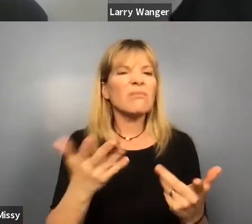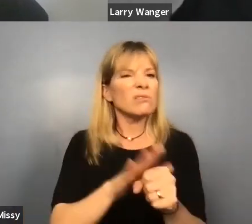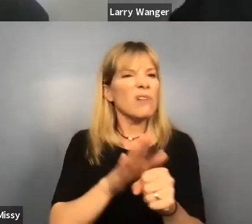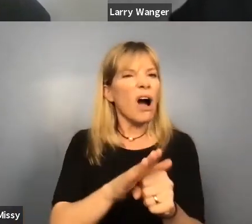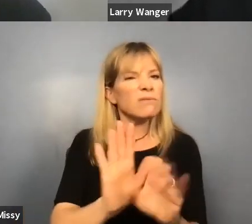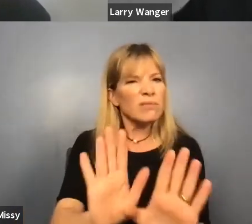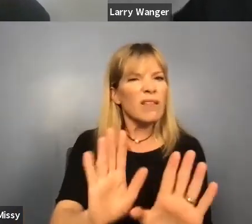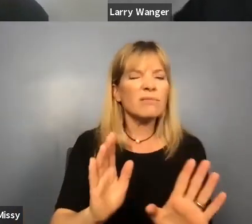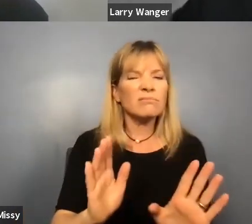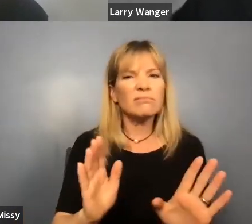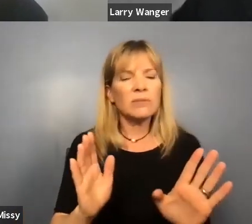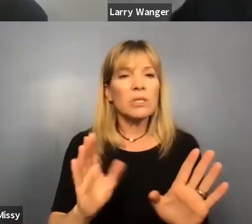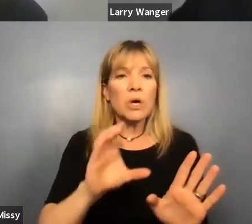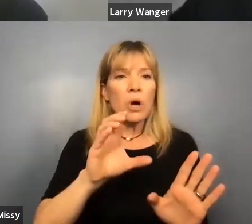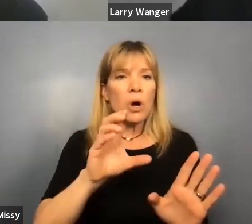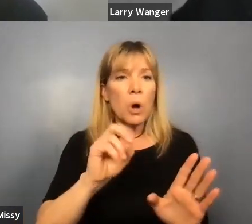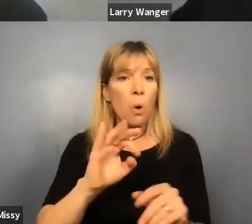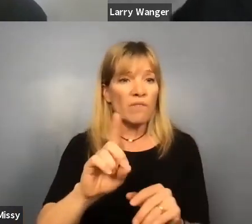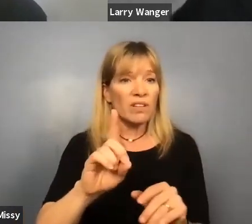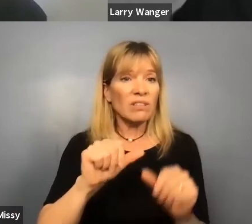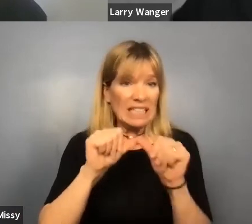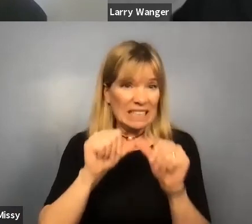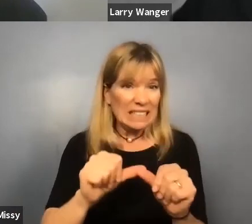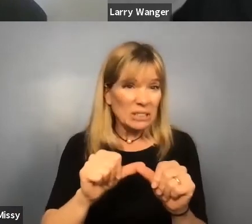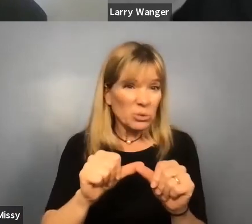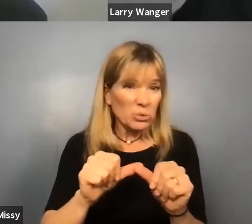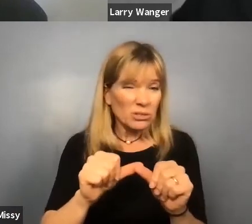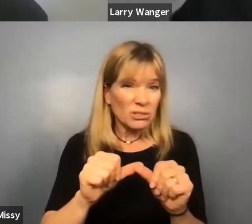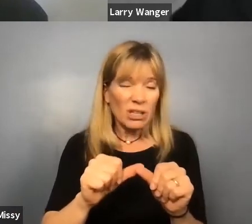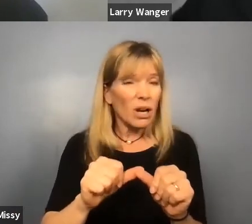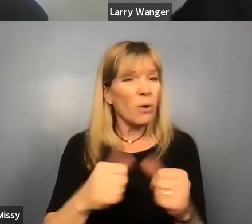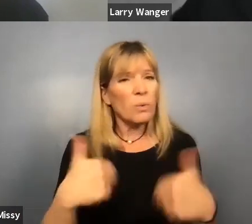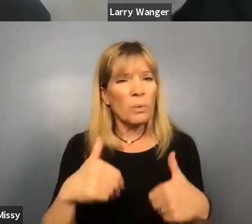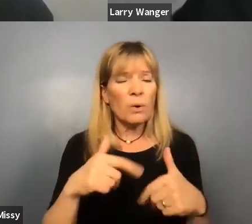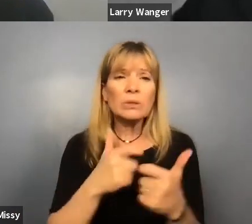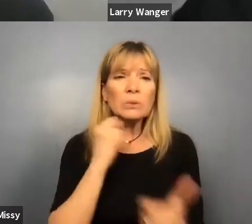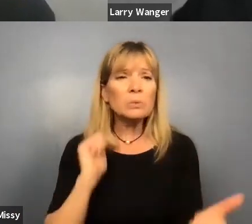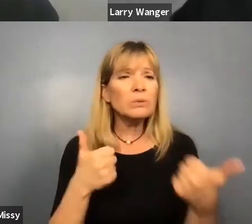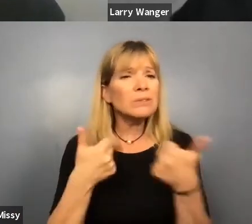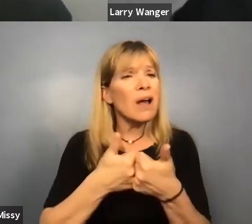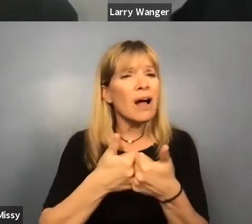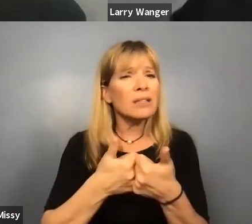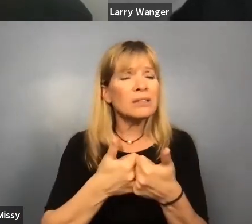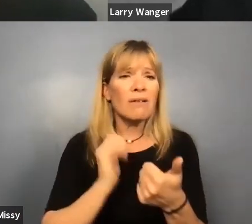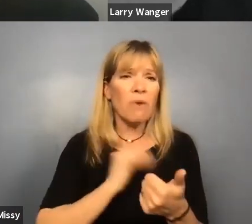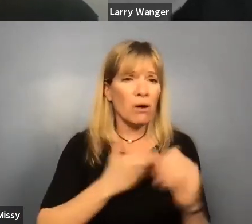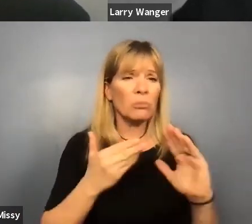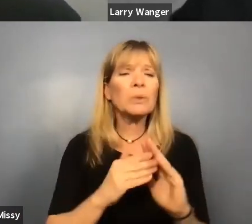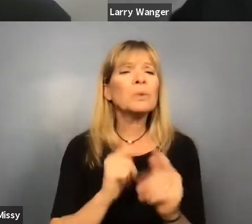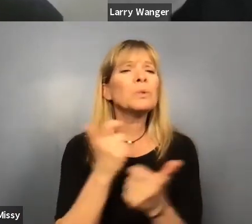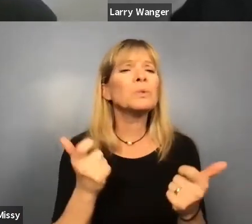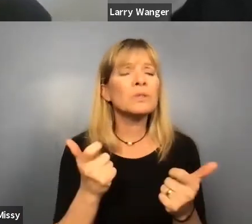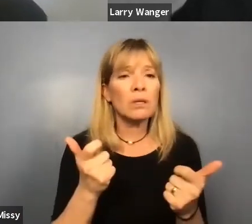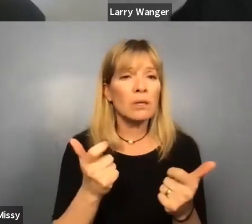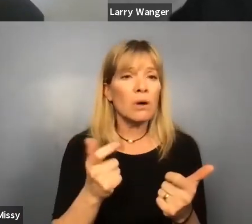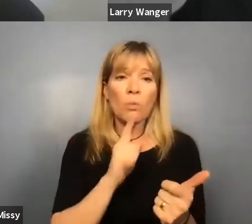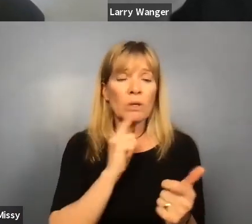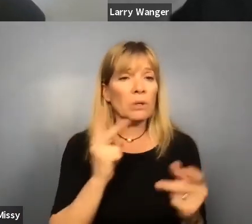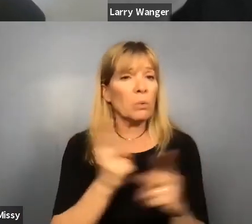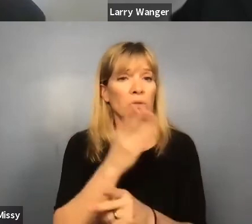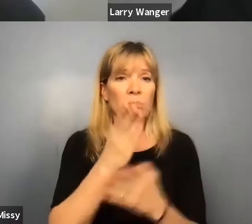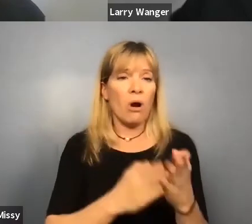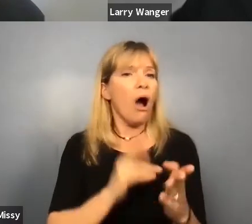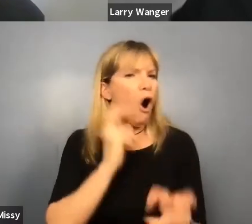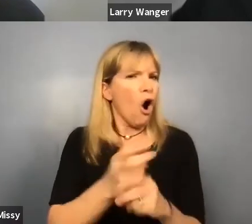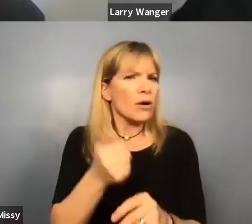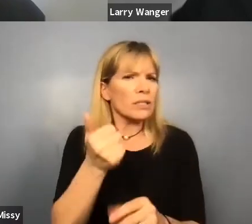say that COVID continues to be a, just an incredible challenge for our community. I think the hardest part for us in